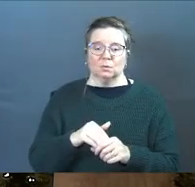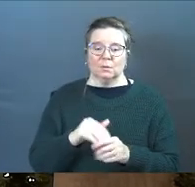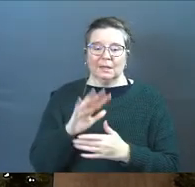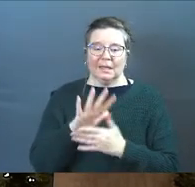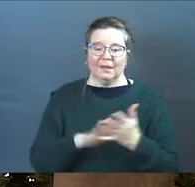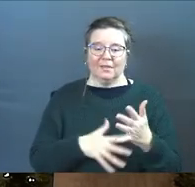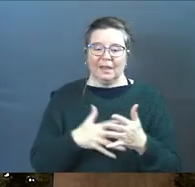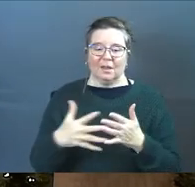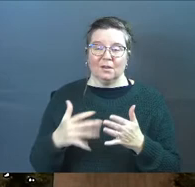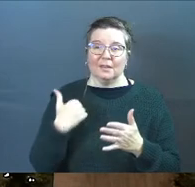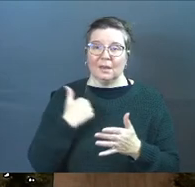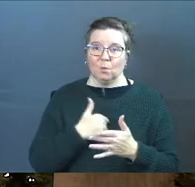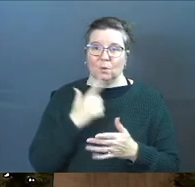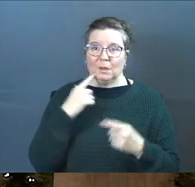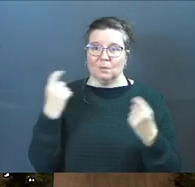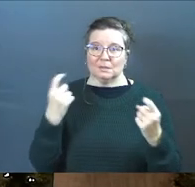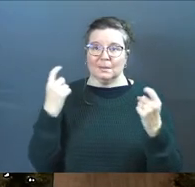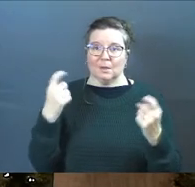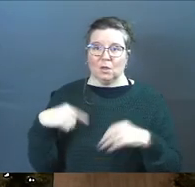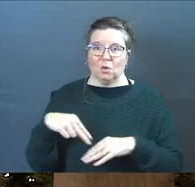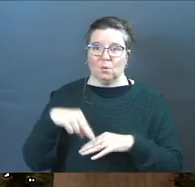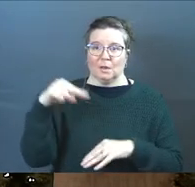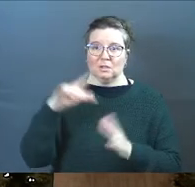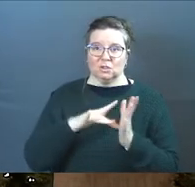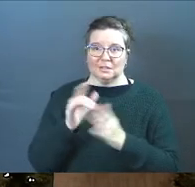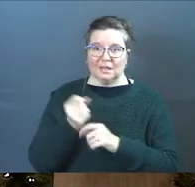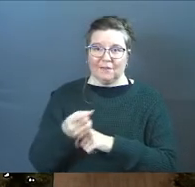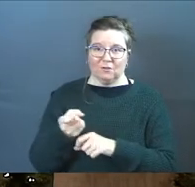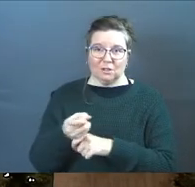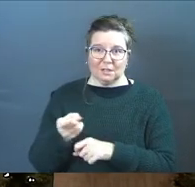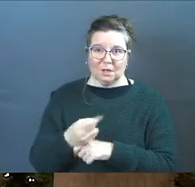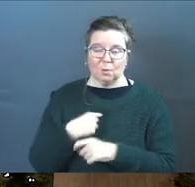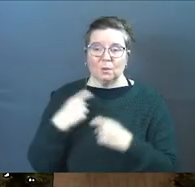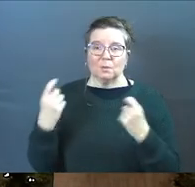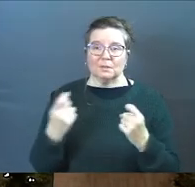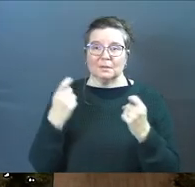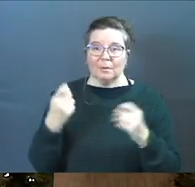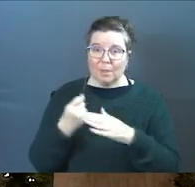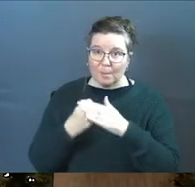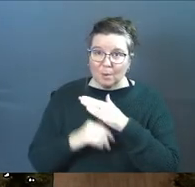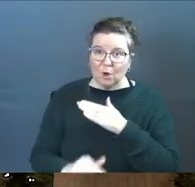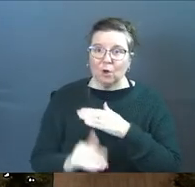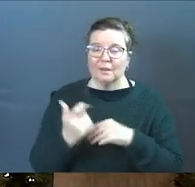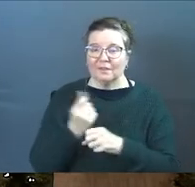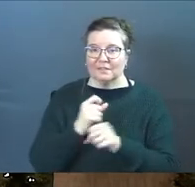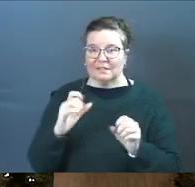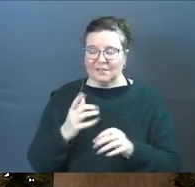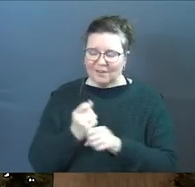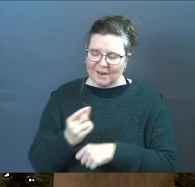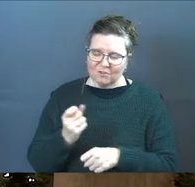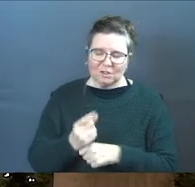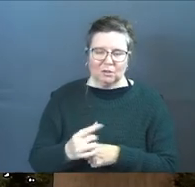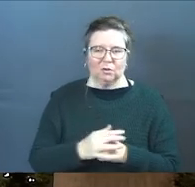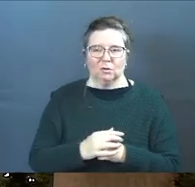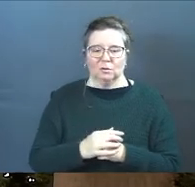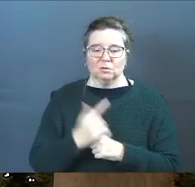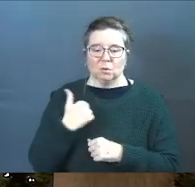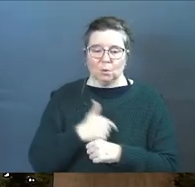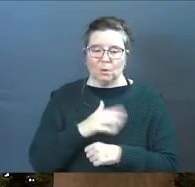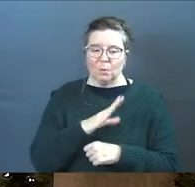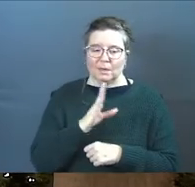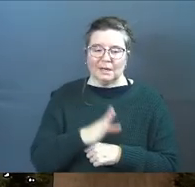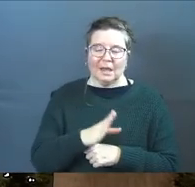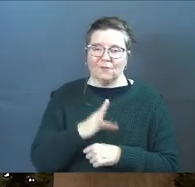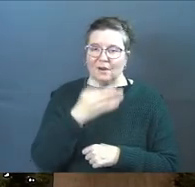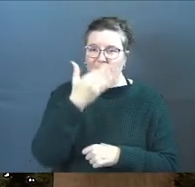the calendar that we would celebrate the resurrection of Jesus every single year we would celebrate the birth of the Savior every single year so we